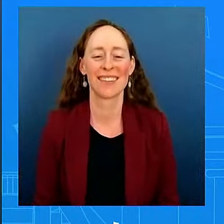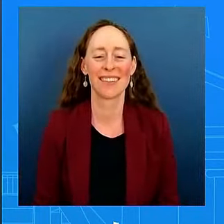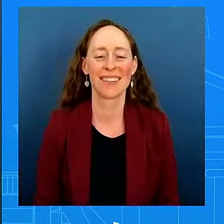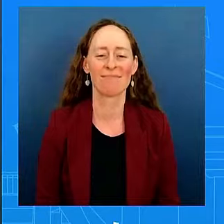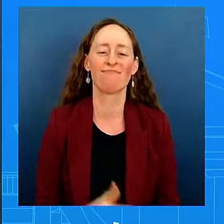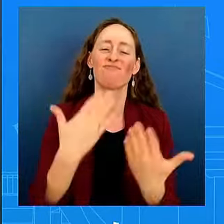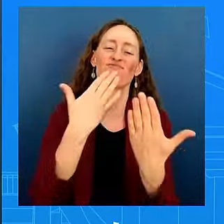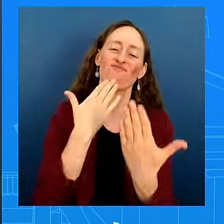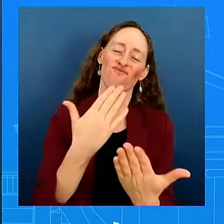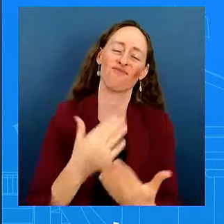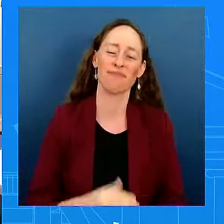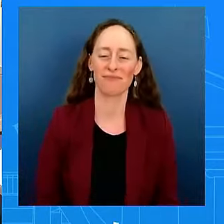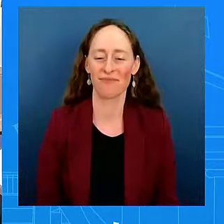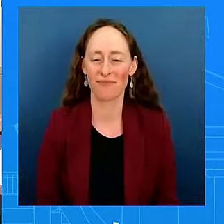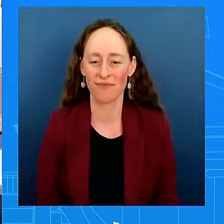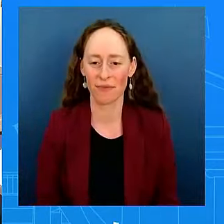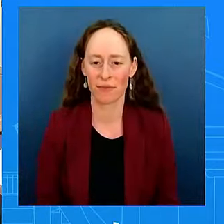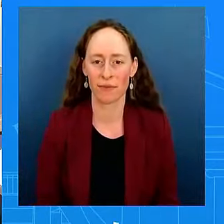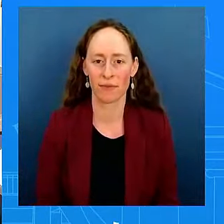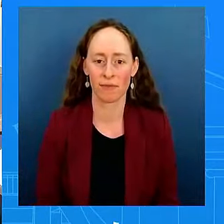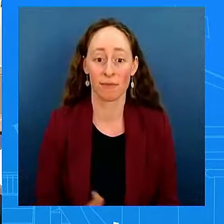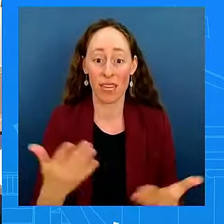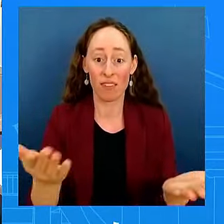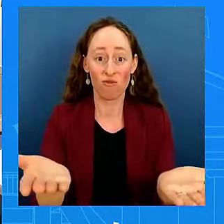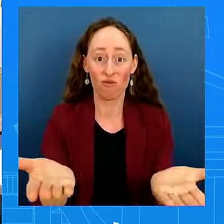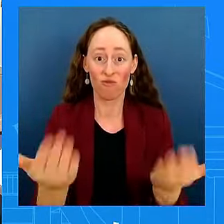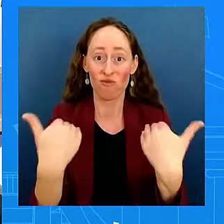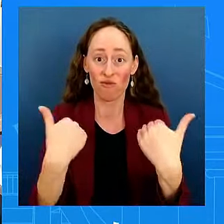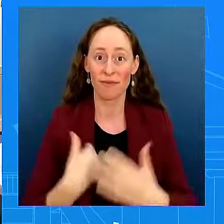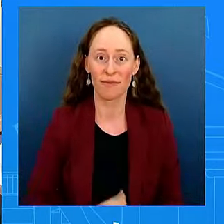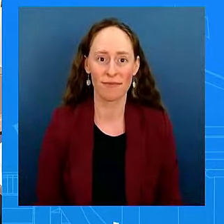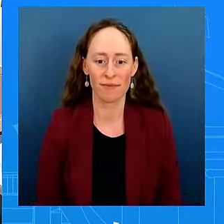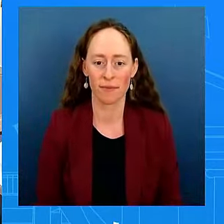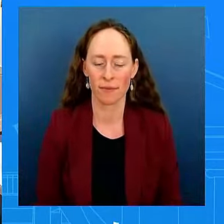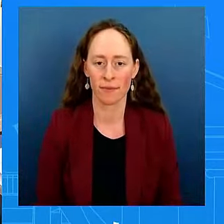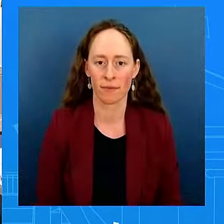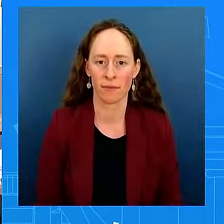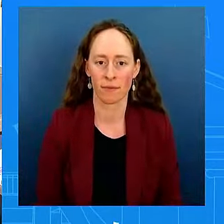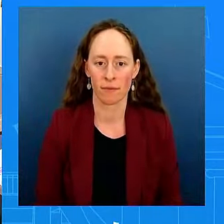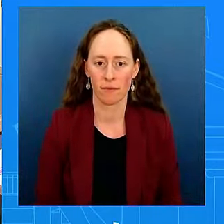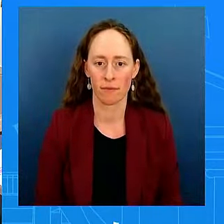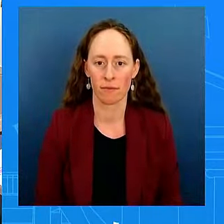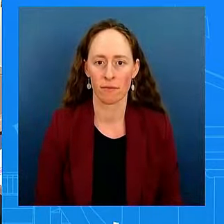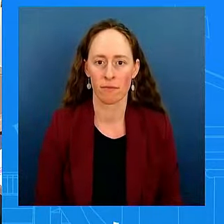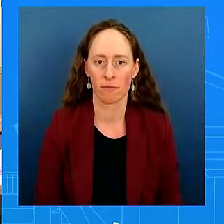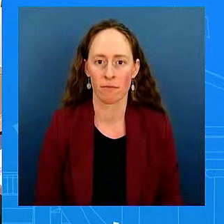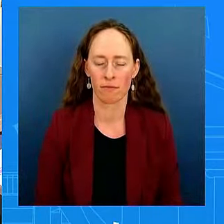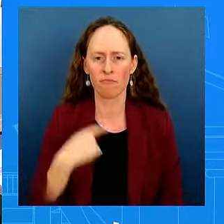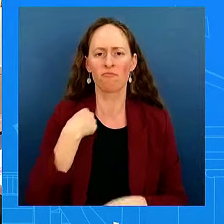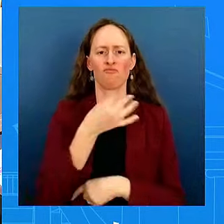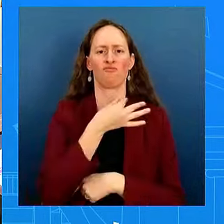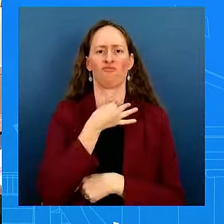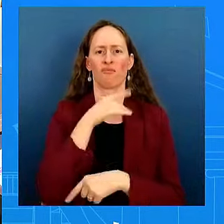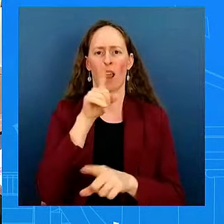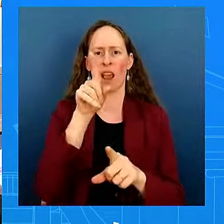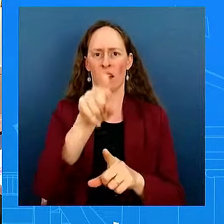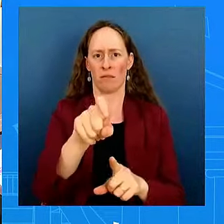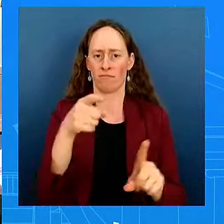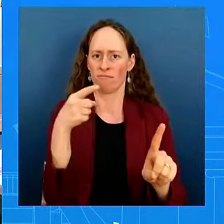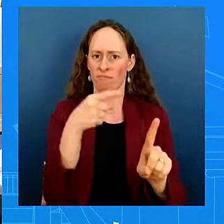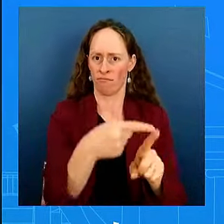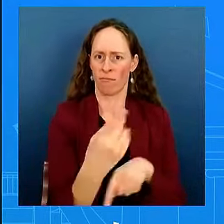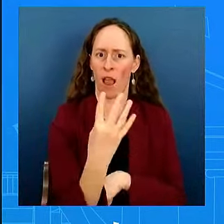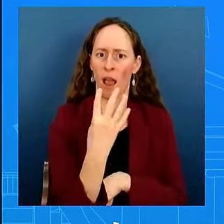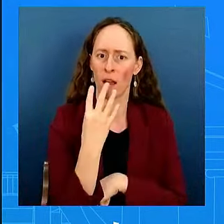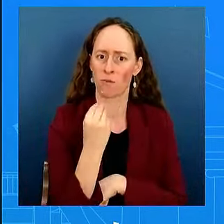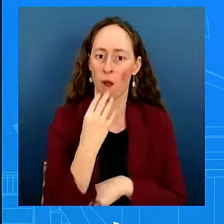So go for it. What did the president name when he said Israeli Prime Minister Benjamin Netanyahu wasn't doing enough to reach a hostage and ceasefire deal? So here's what